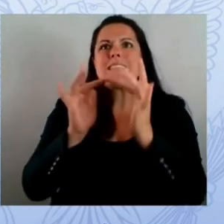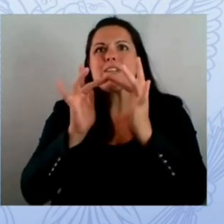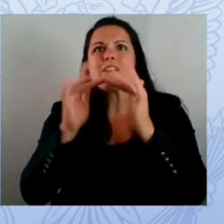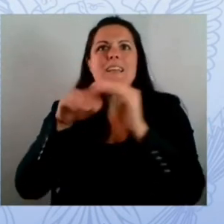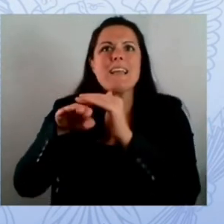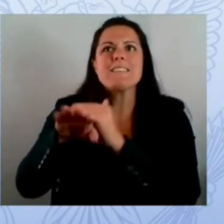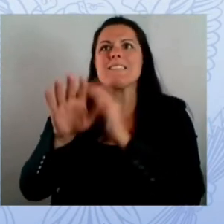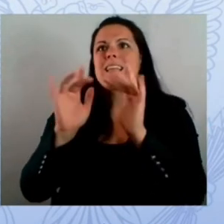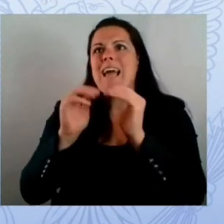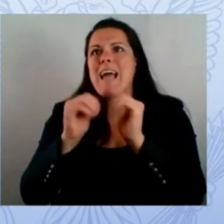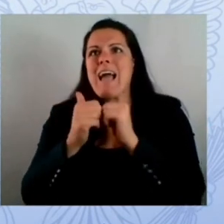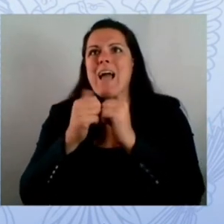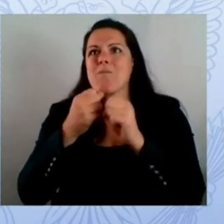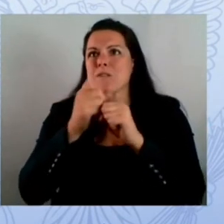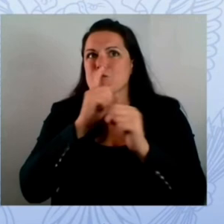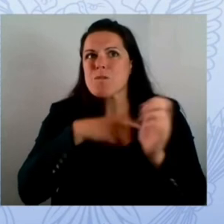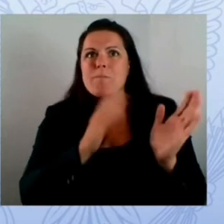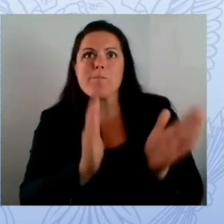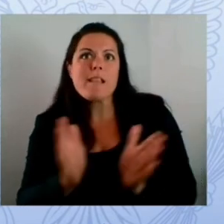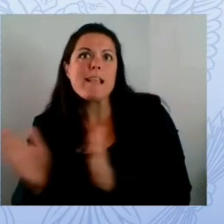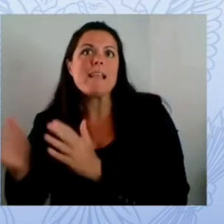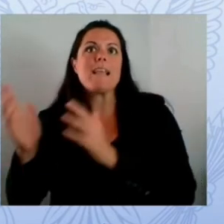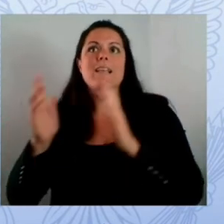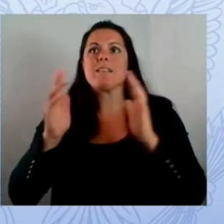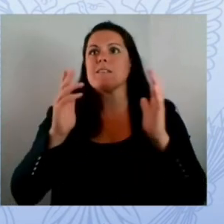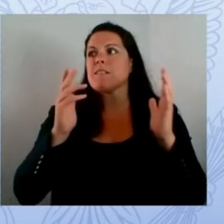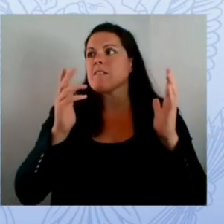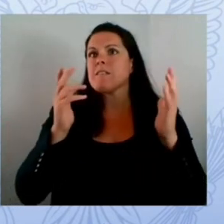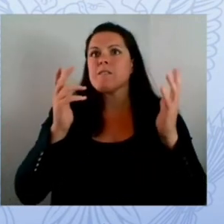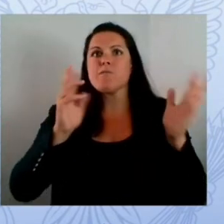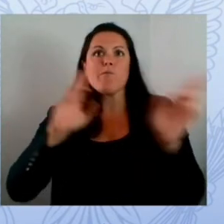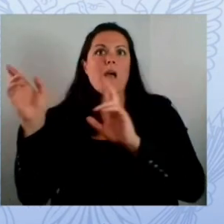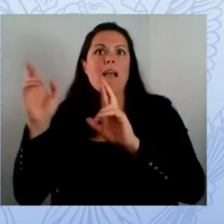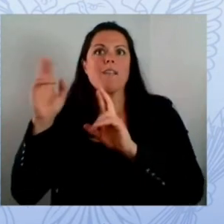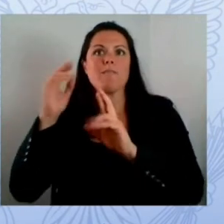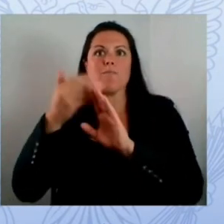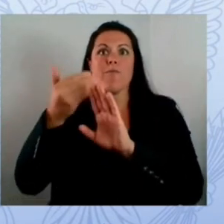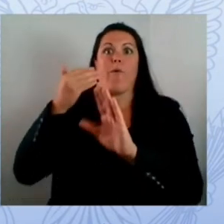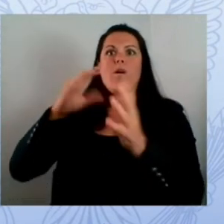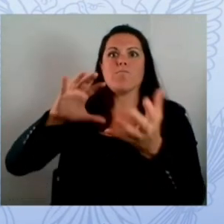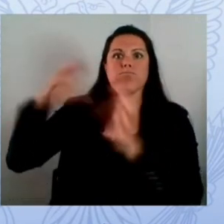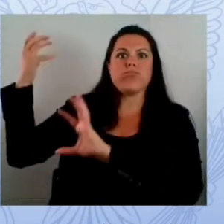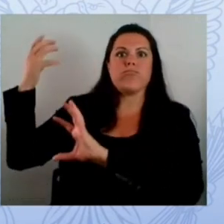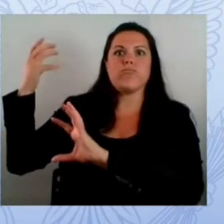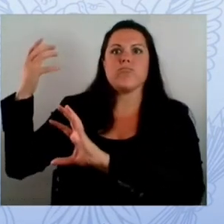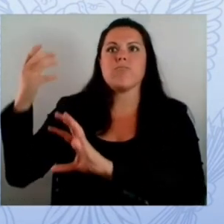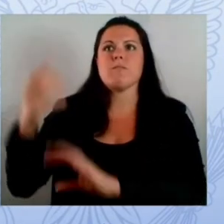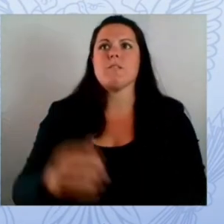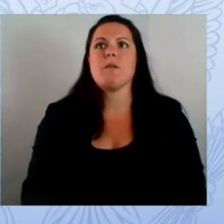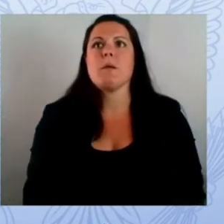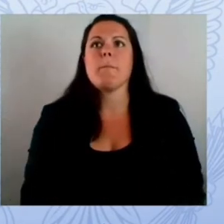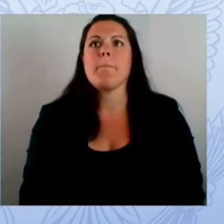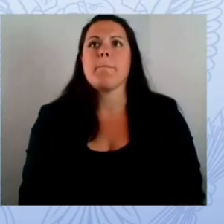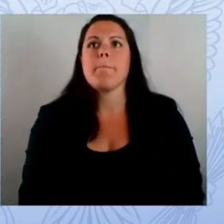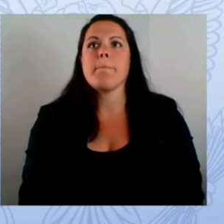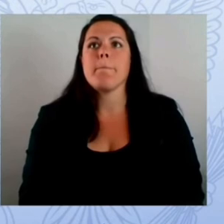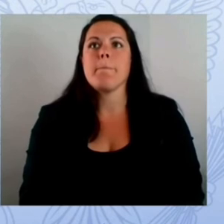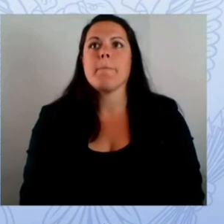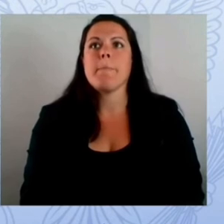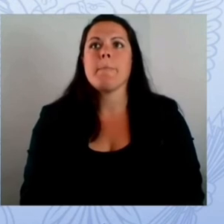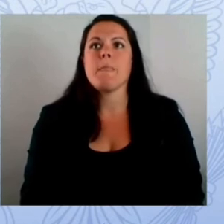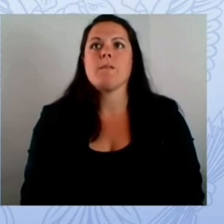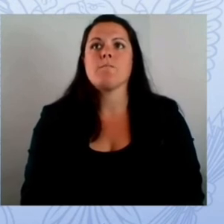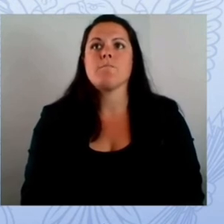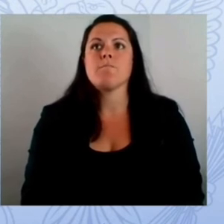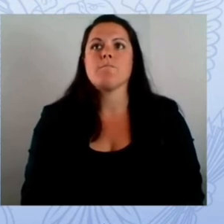and come up with something to do afterwards and put together the action plan and the task force he did one more thing that he's not